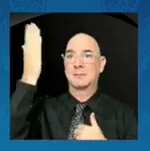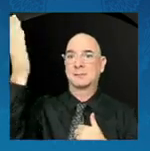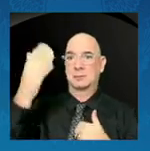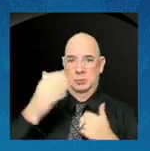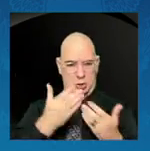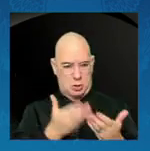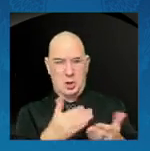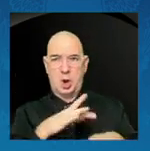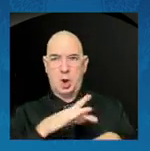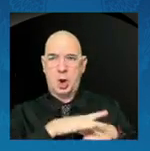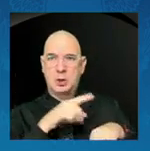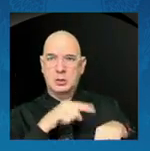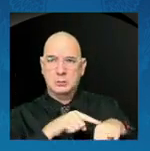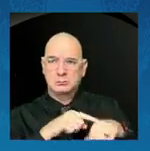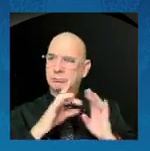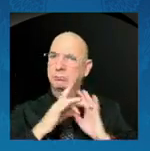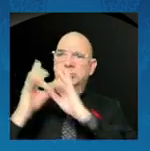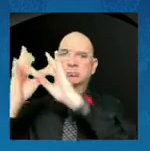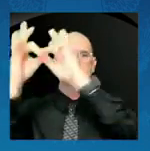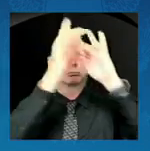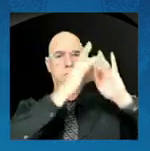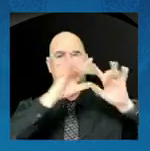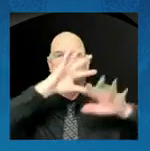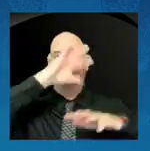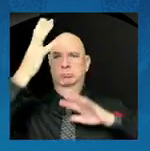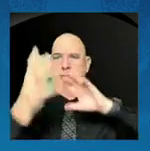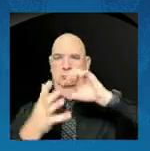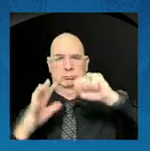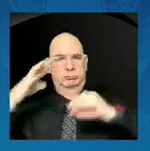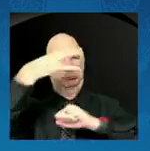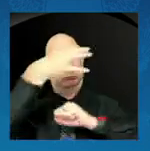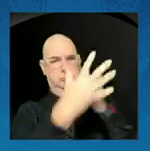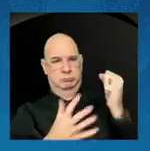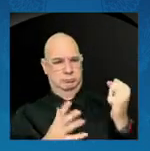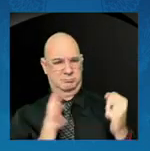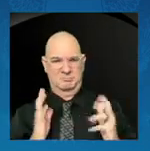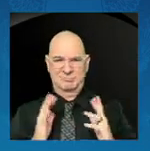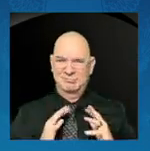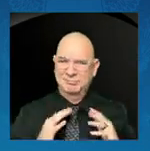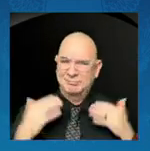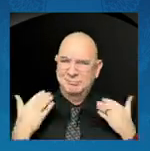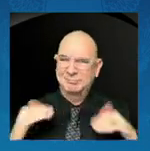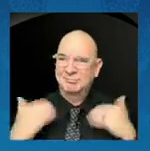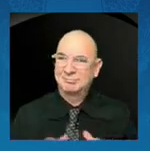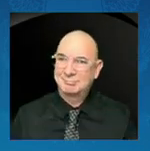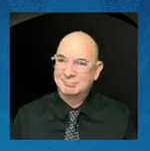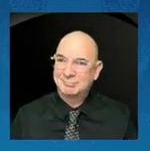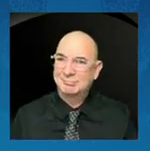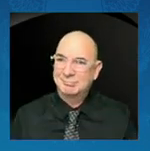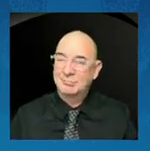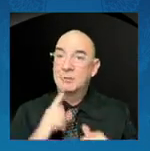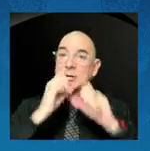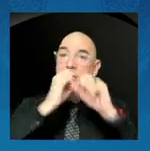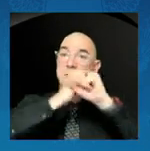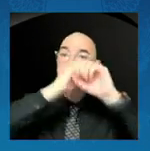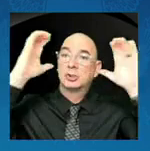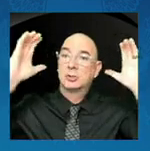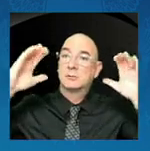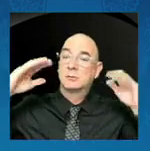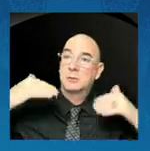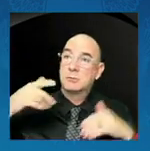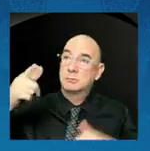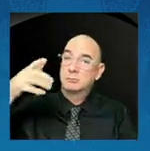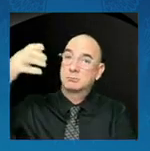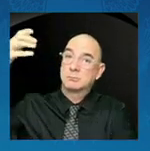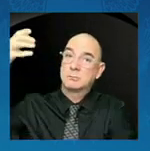The vision, they say, is so powerful that it produces an effect which has